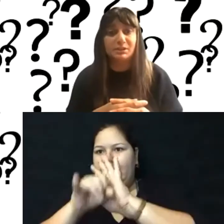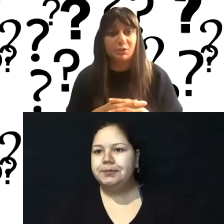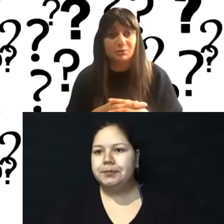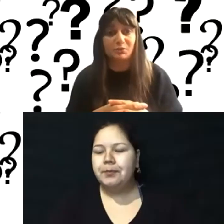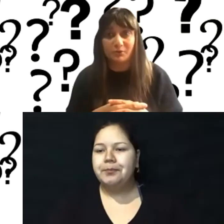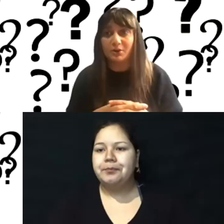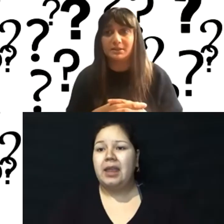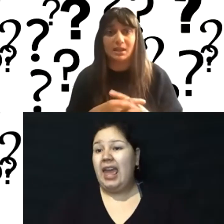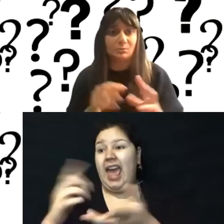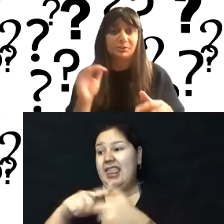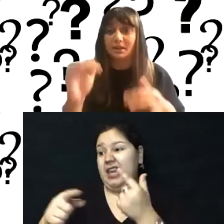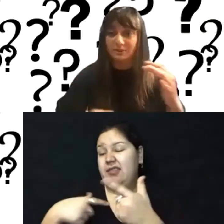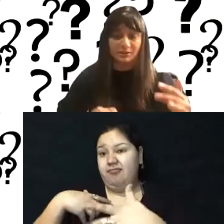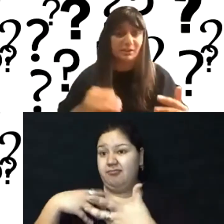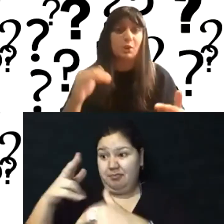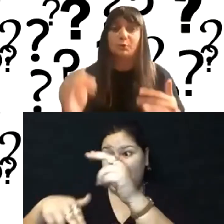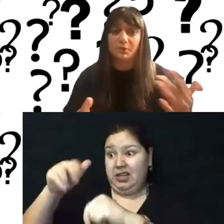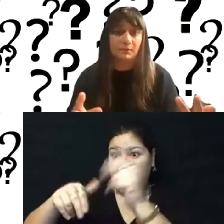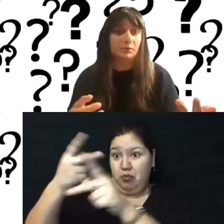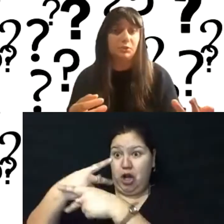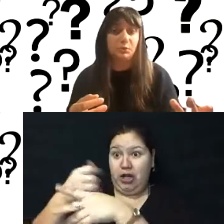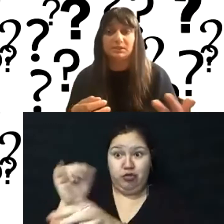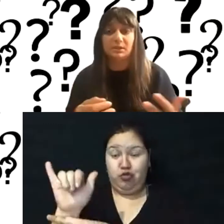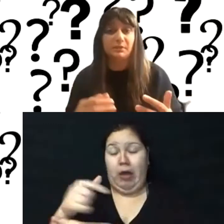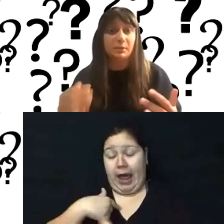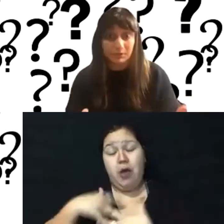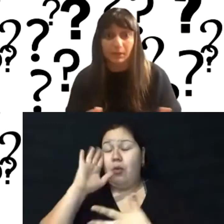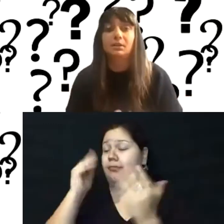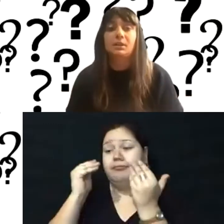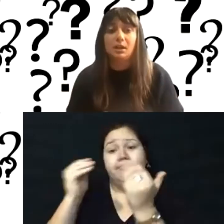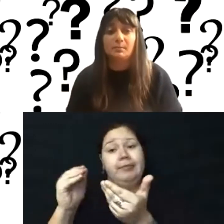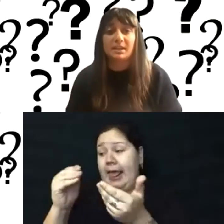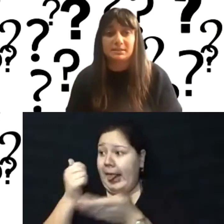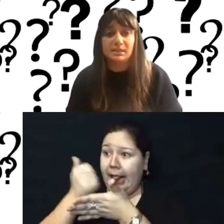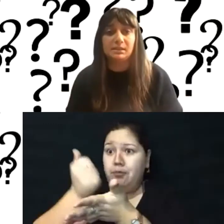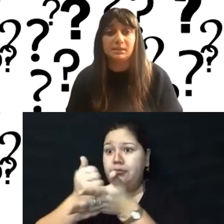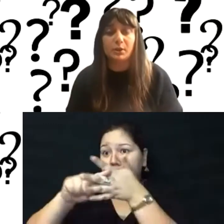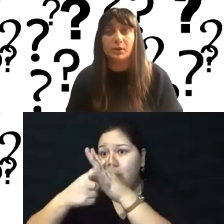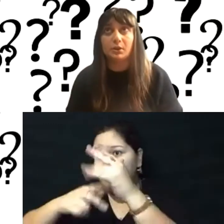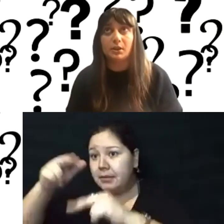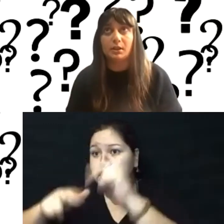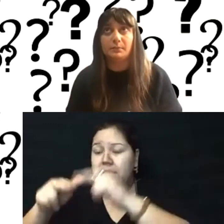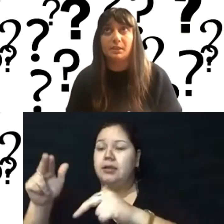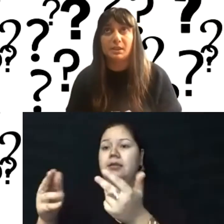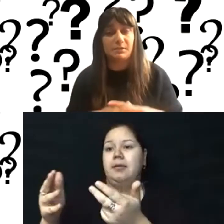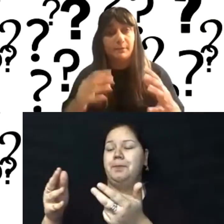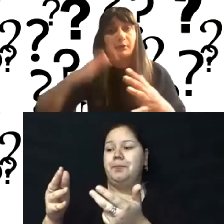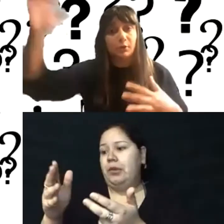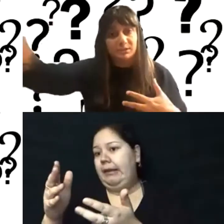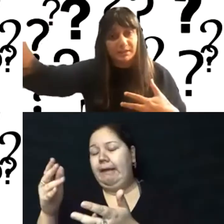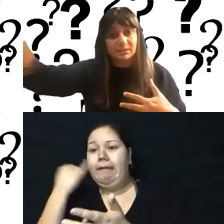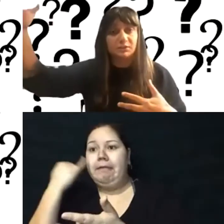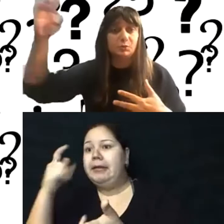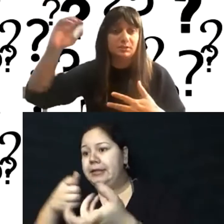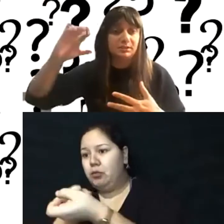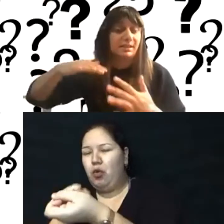So I really go so far as I will dive in and help with even doing some of the building, um, as needed where, um, it might be very,